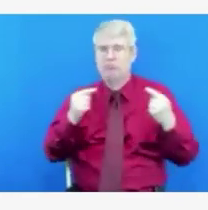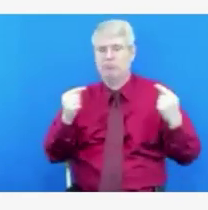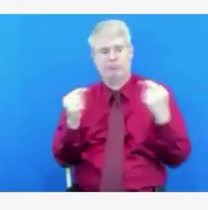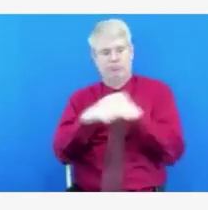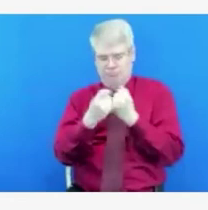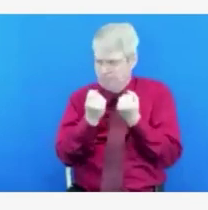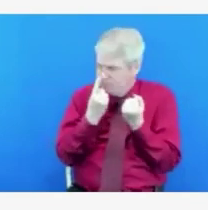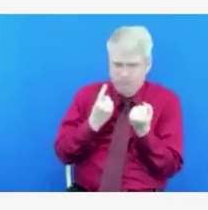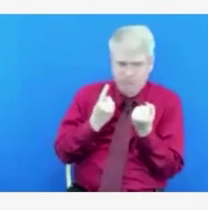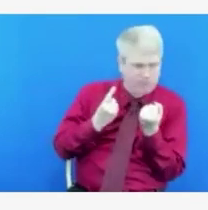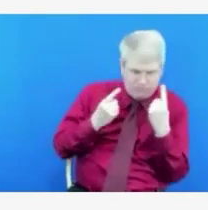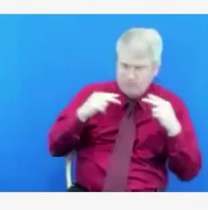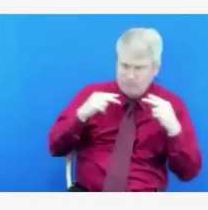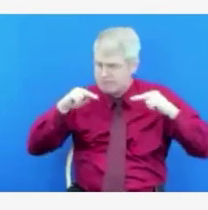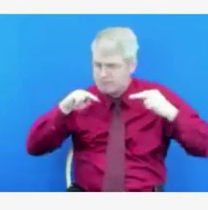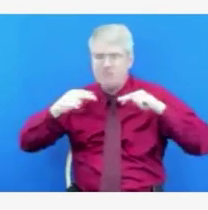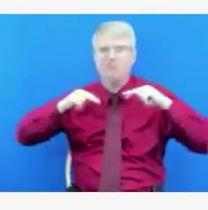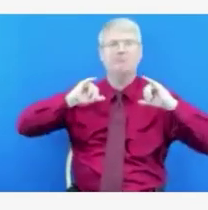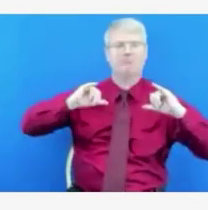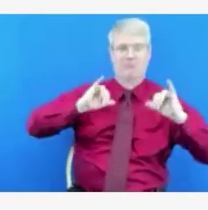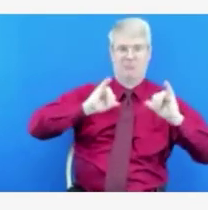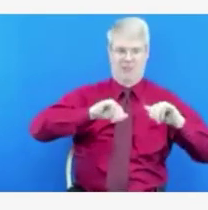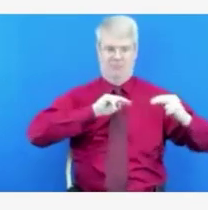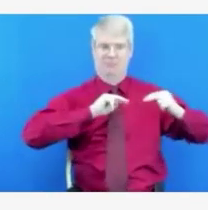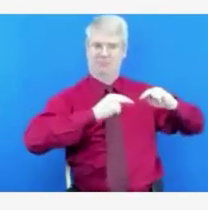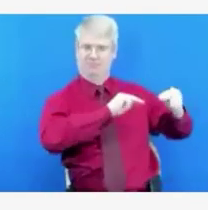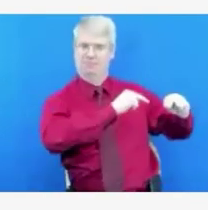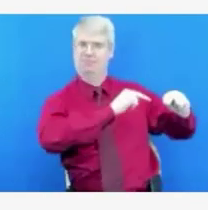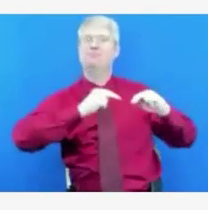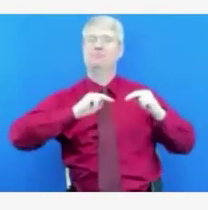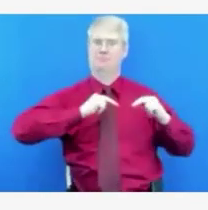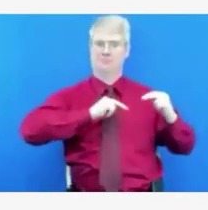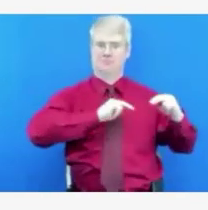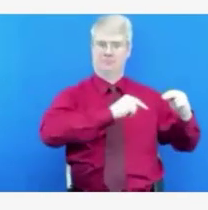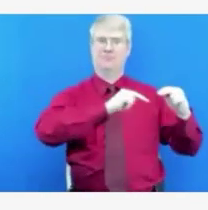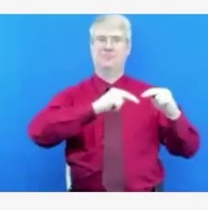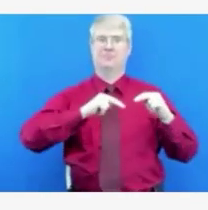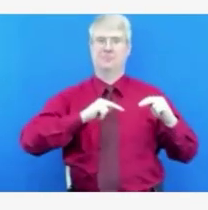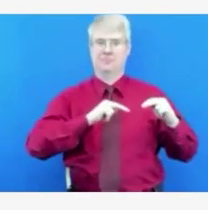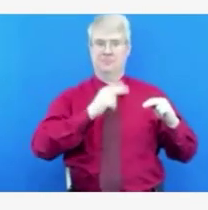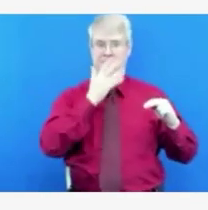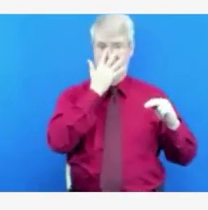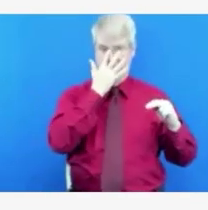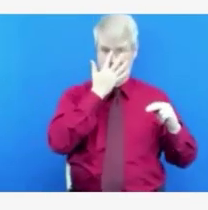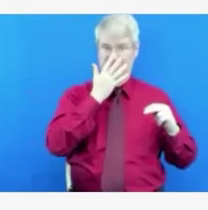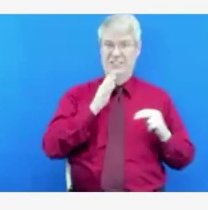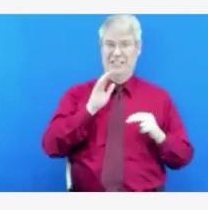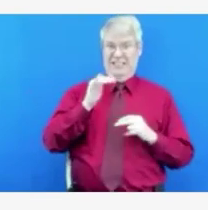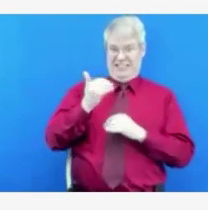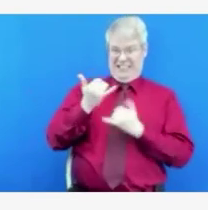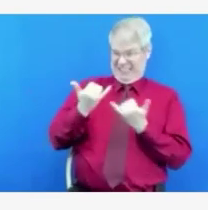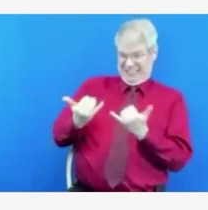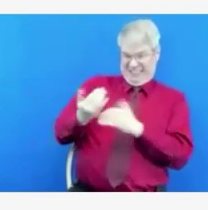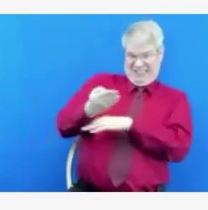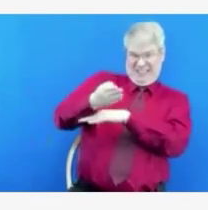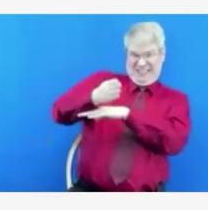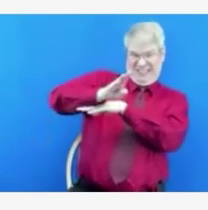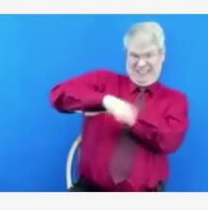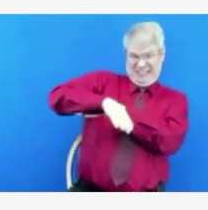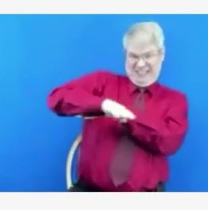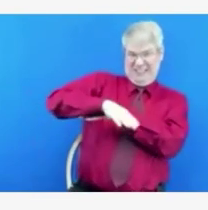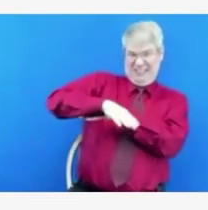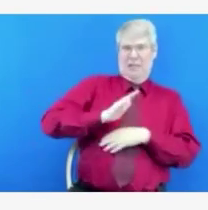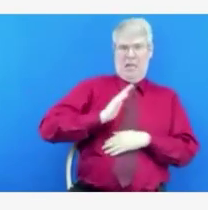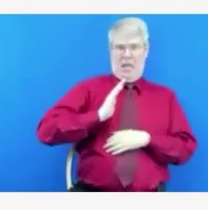this afternoon, in fact, we're going to have a WebEx amongst colleagues just to communicate their experiences and